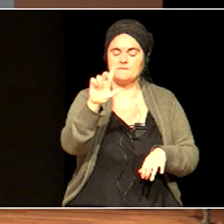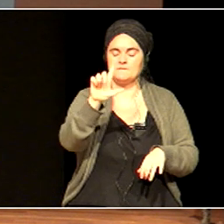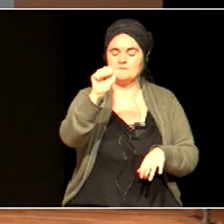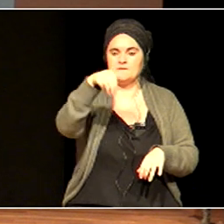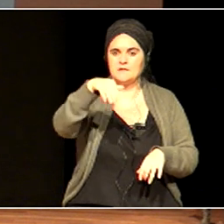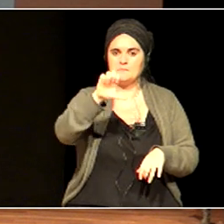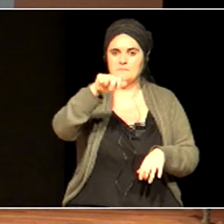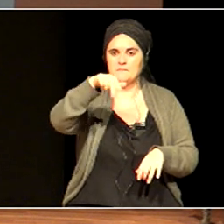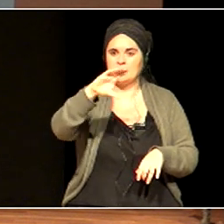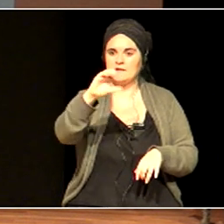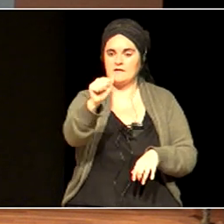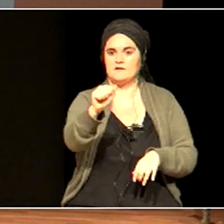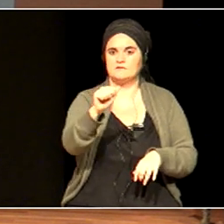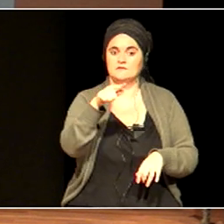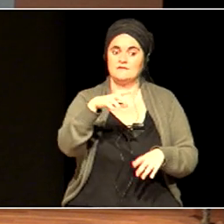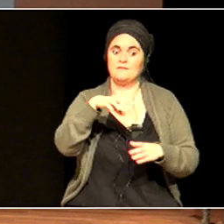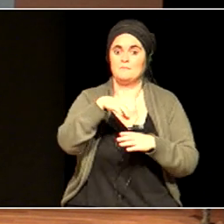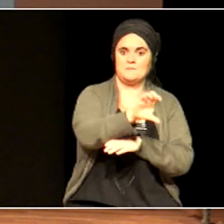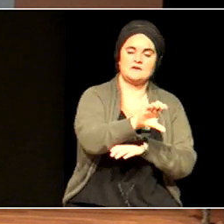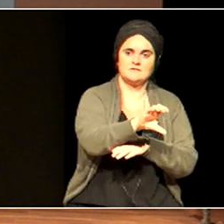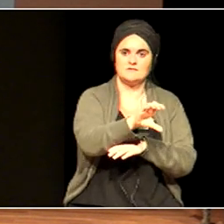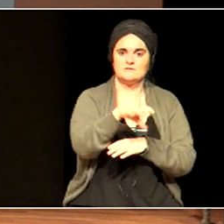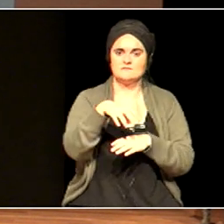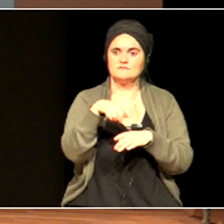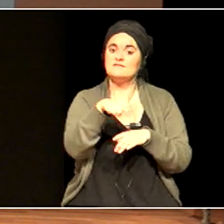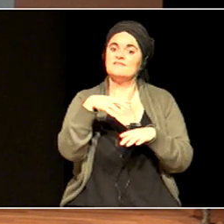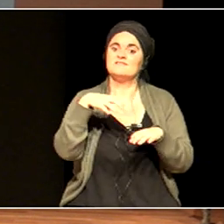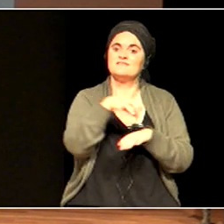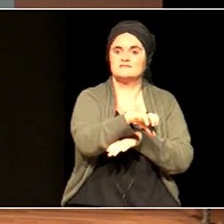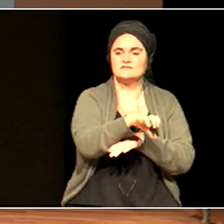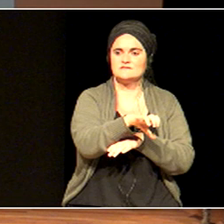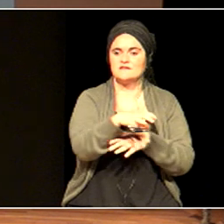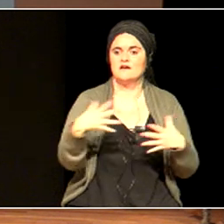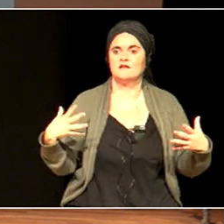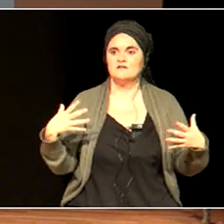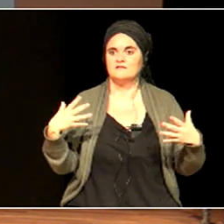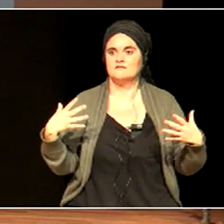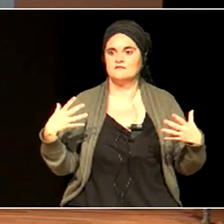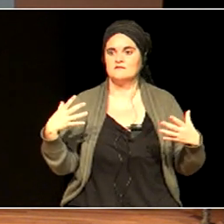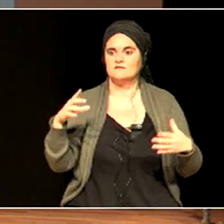and the French part, after all these years.